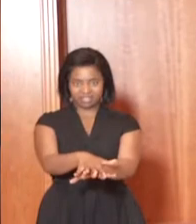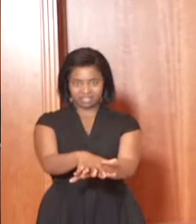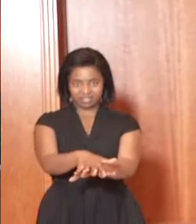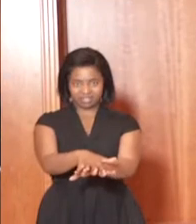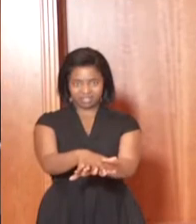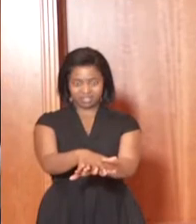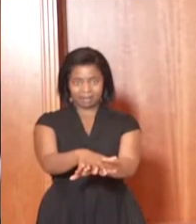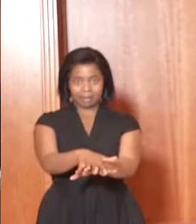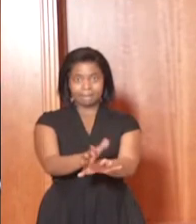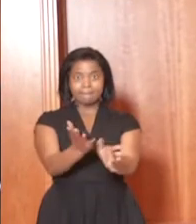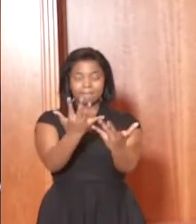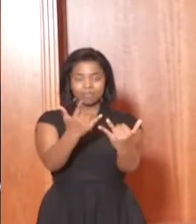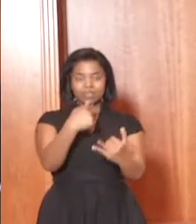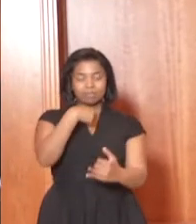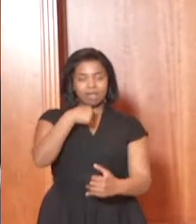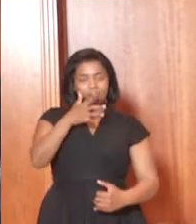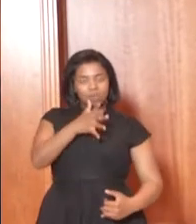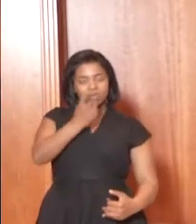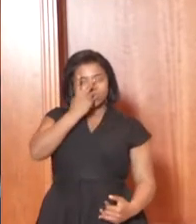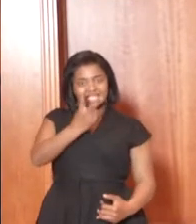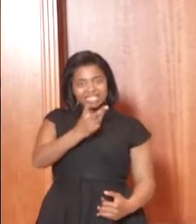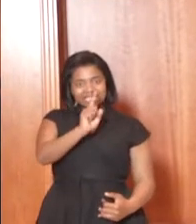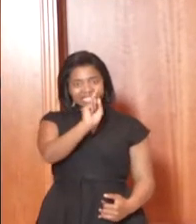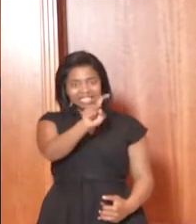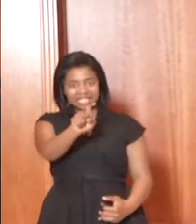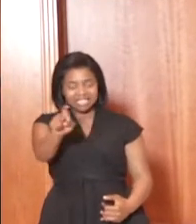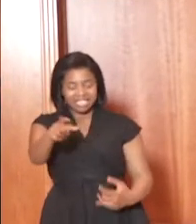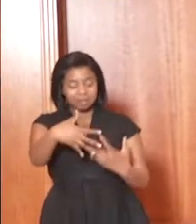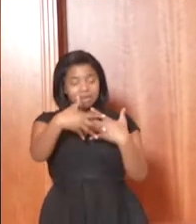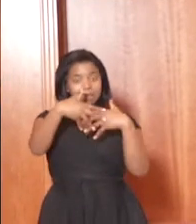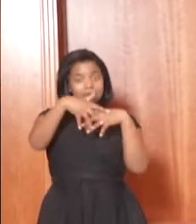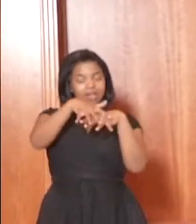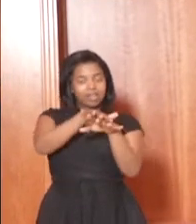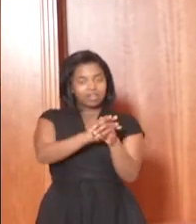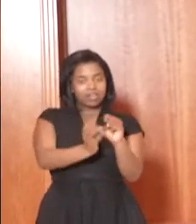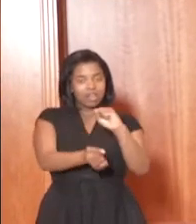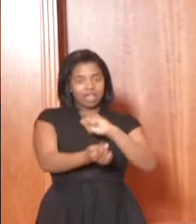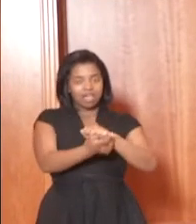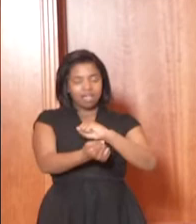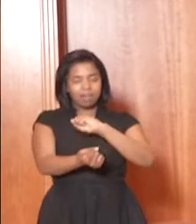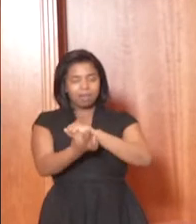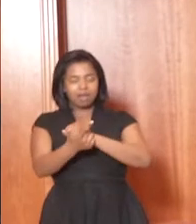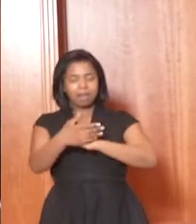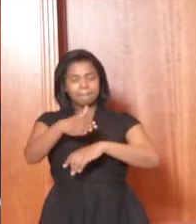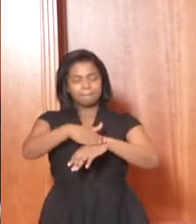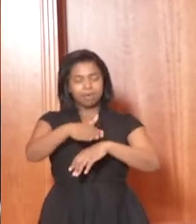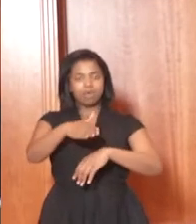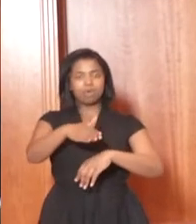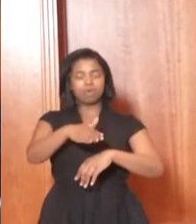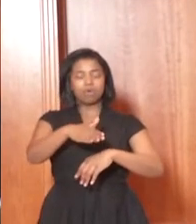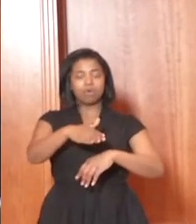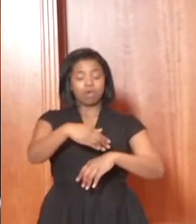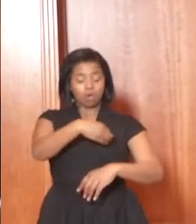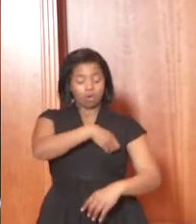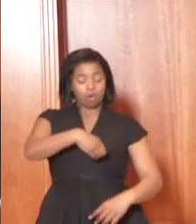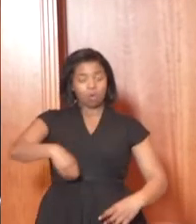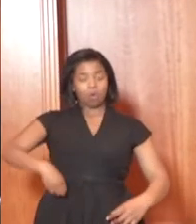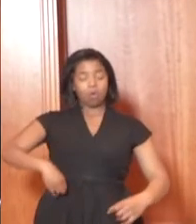where I want to see the implementation taking place and it will be directed from the president's office